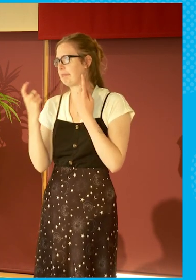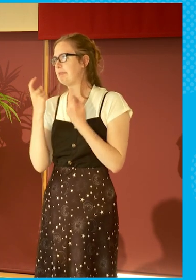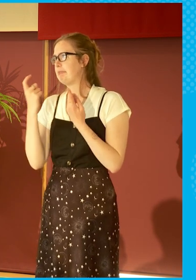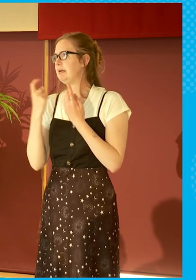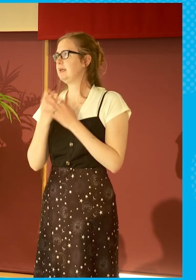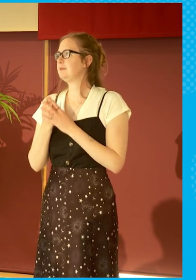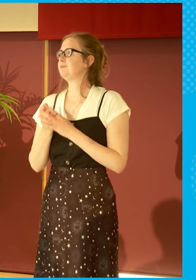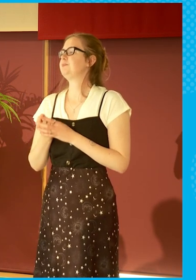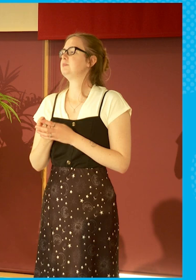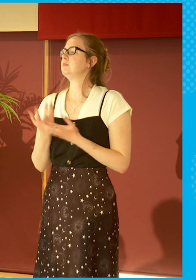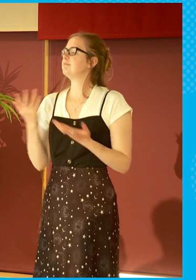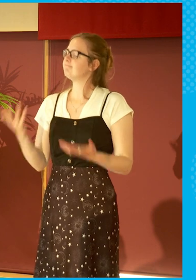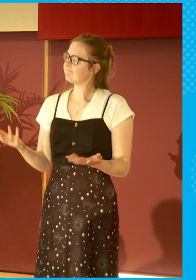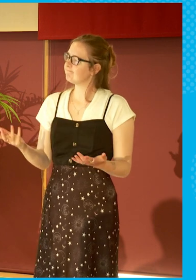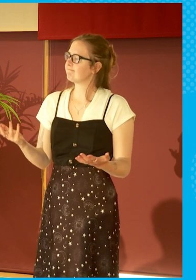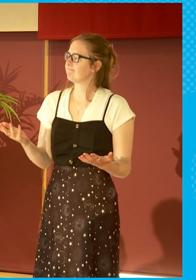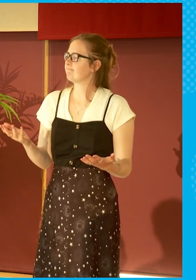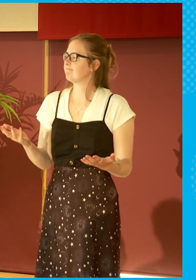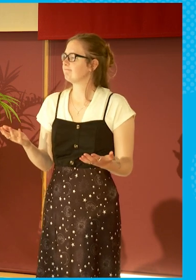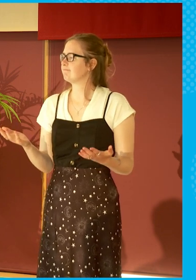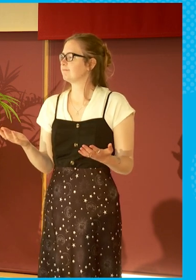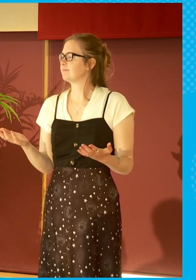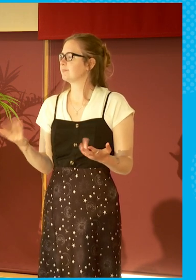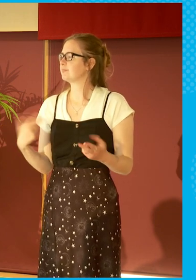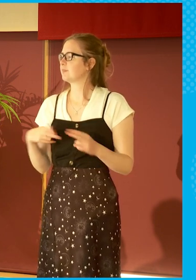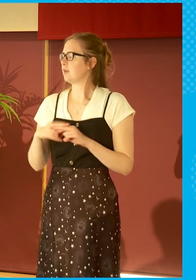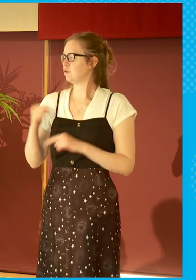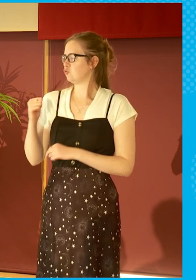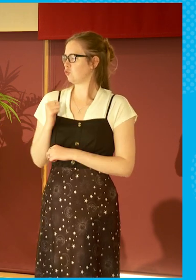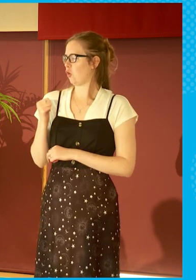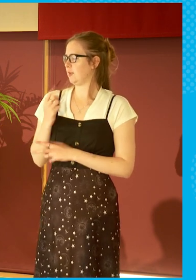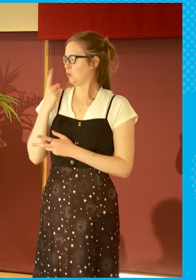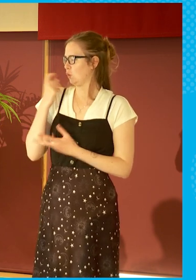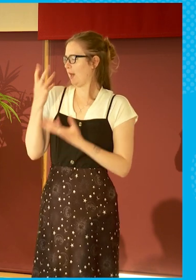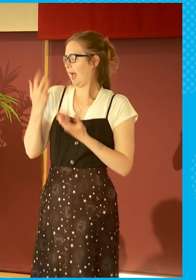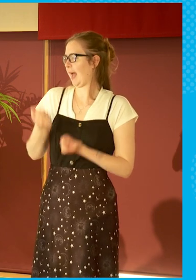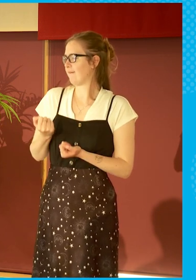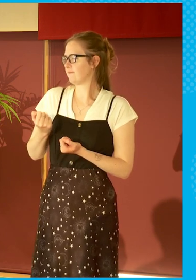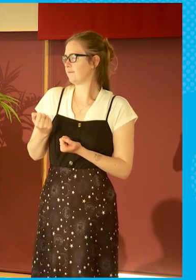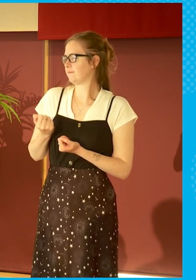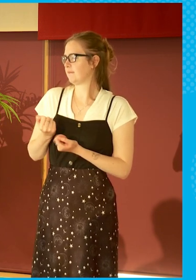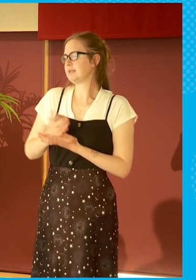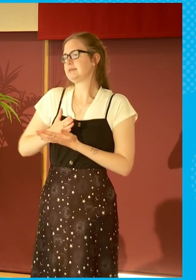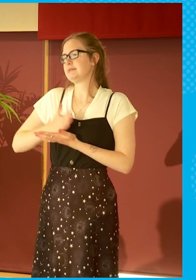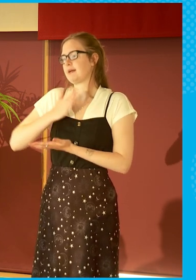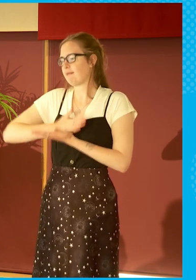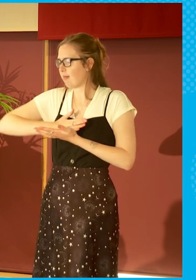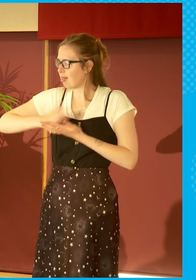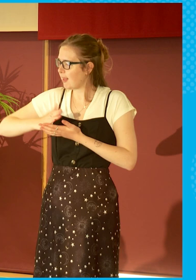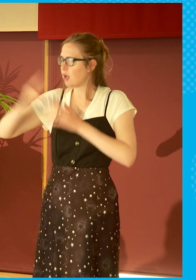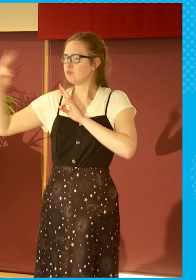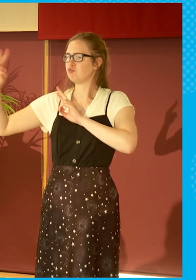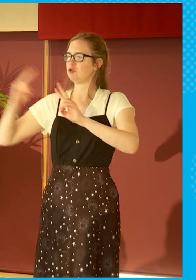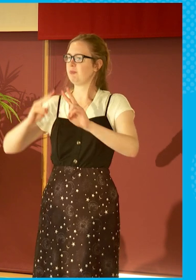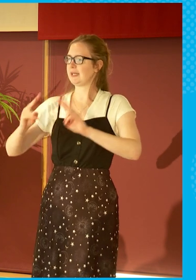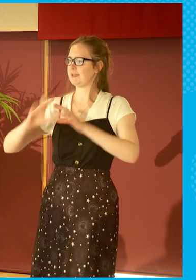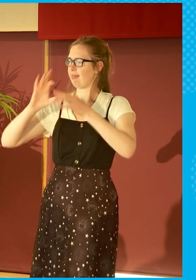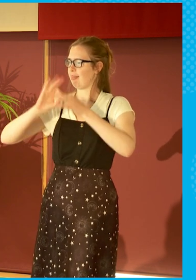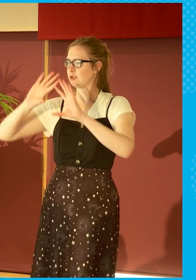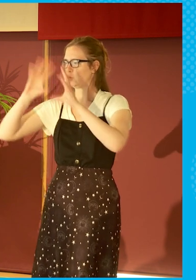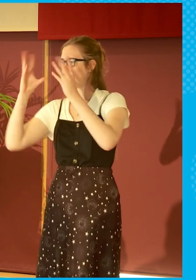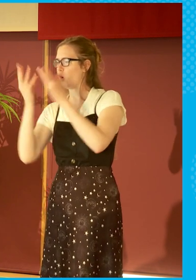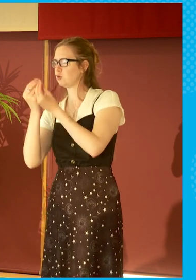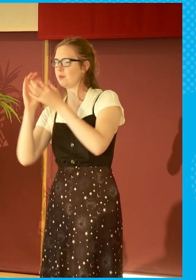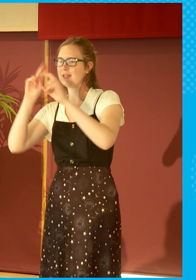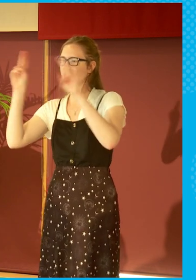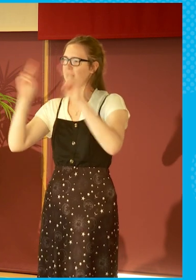Whether Scotland, you know, can have distinct perspectives on the world, the international affairs,